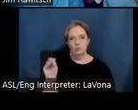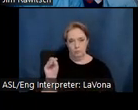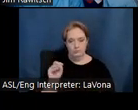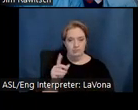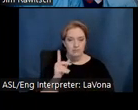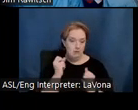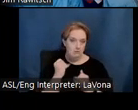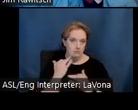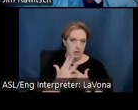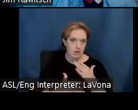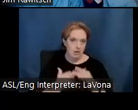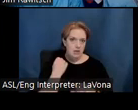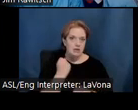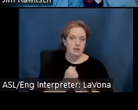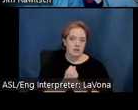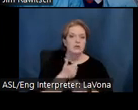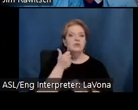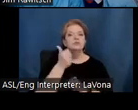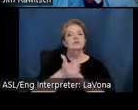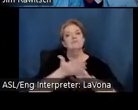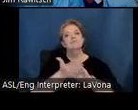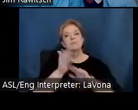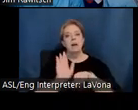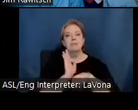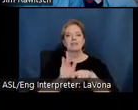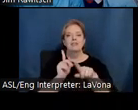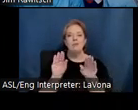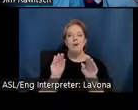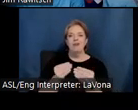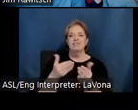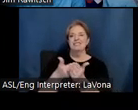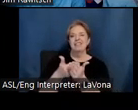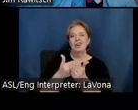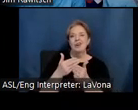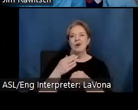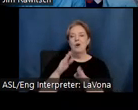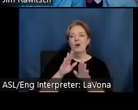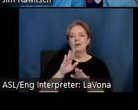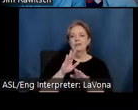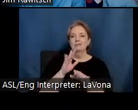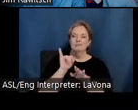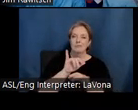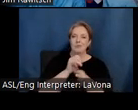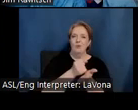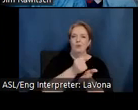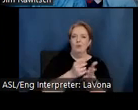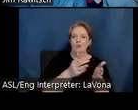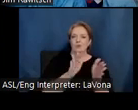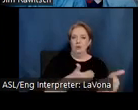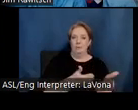she ran the business from an office near the workshop, when Sam decided she deserved a more welcoming place to work.